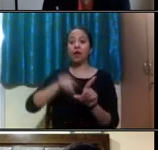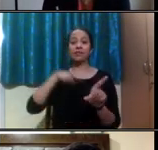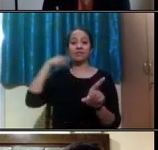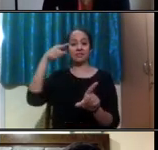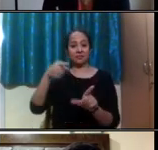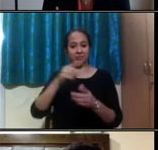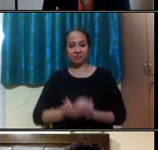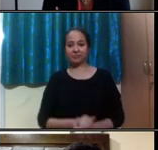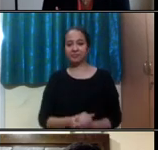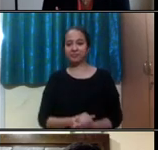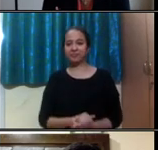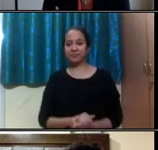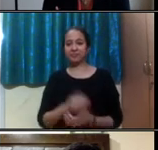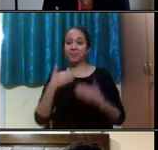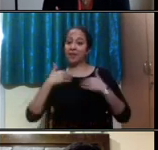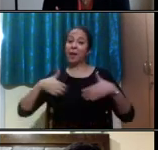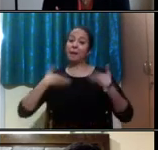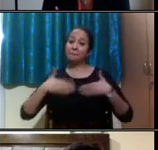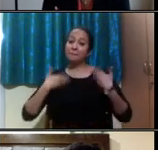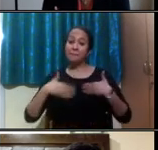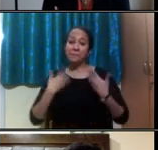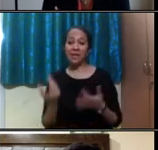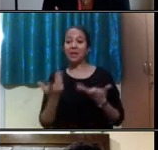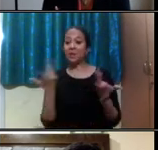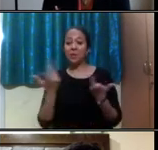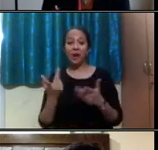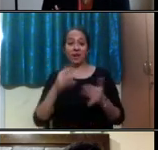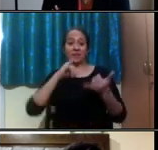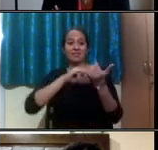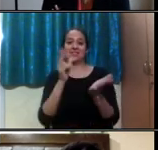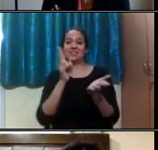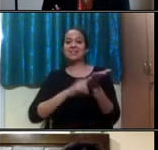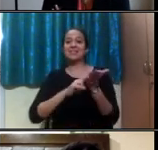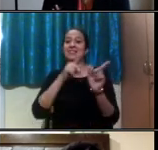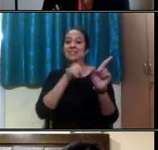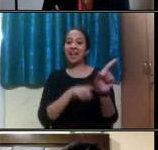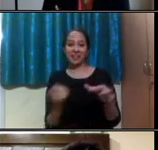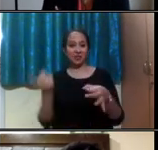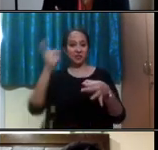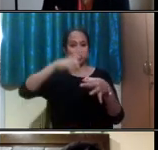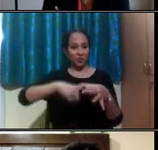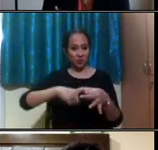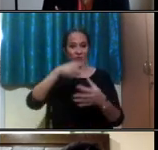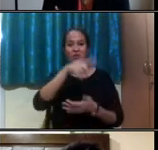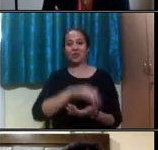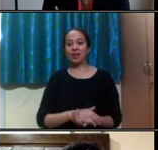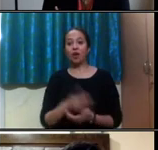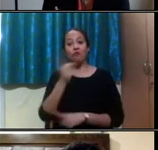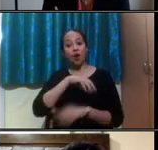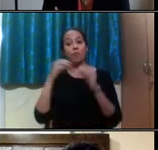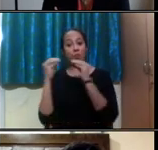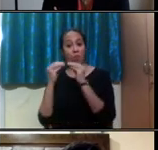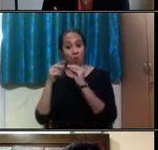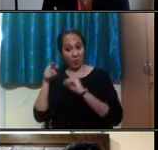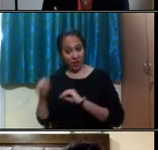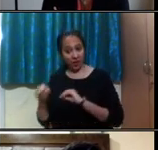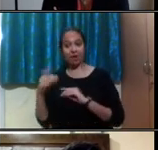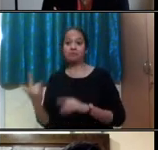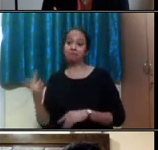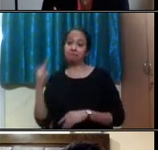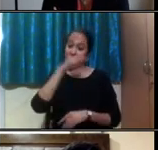And we are also very happy to be joined by Sani Shah. Sani, originally from Mumbai, is now a second-year